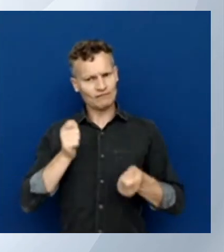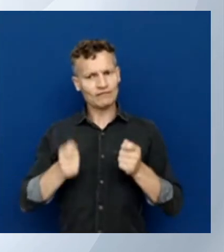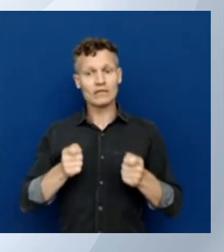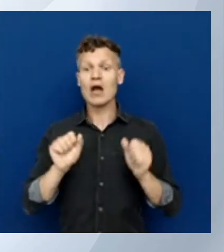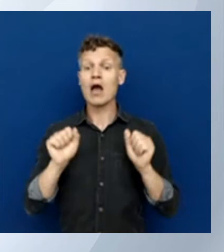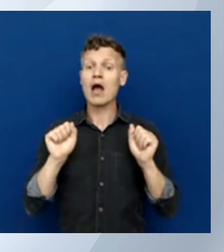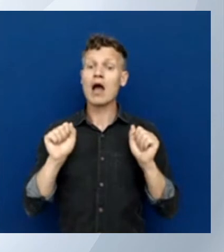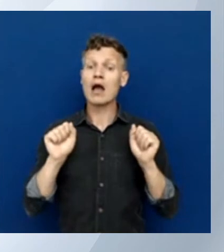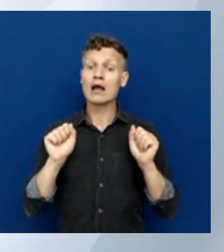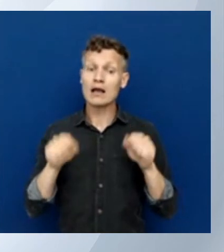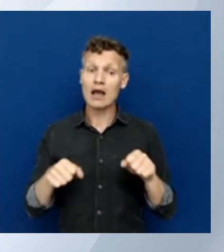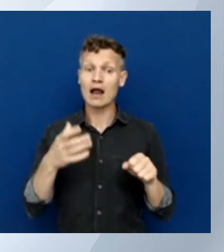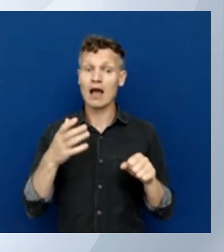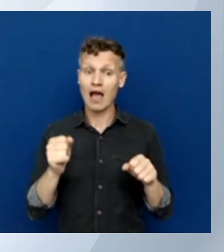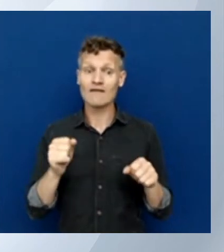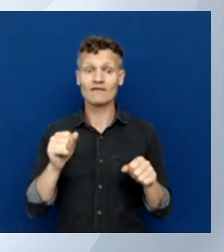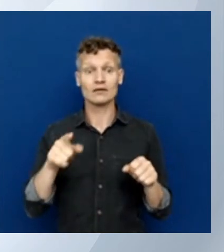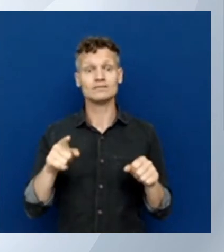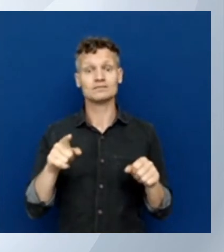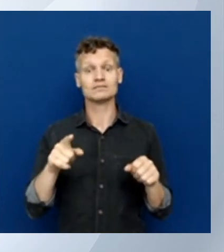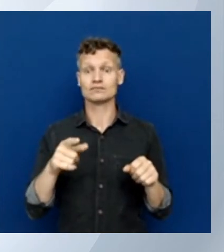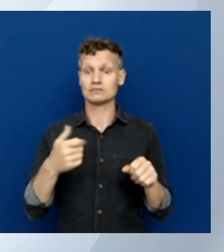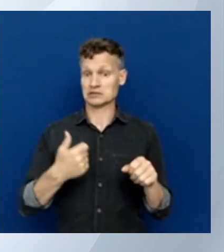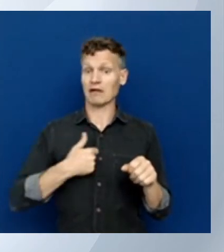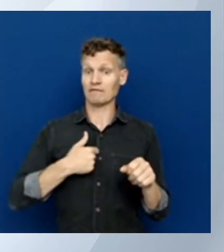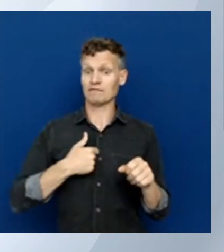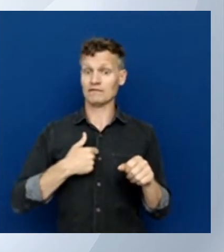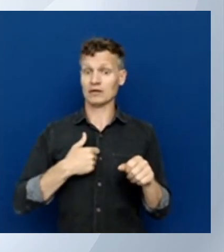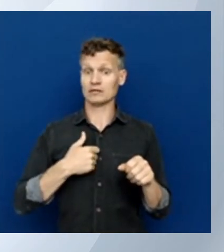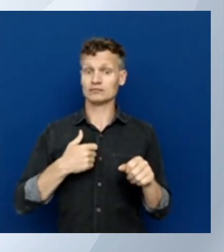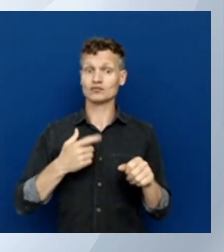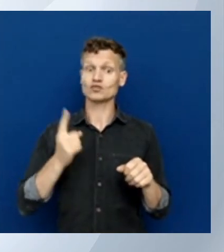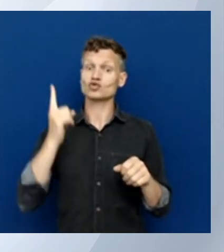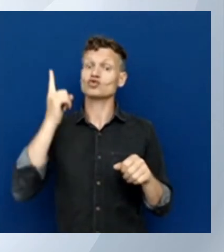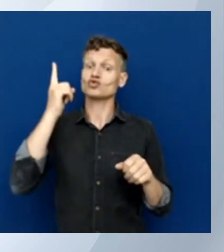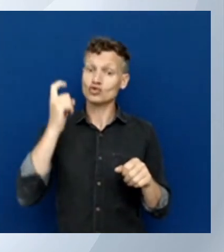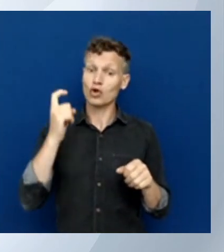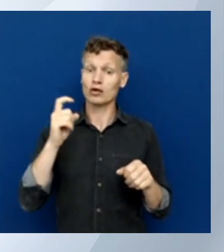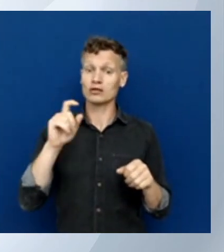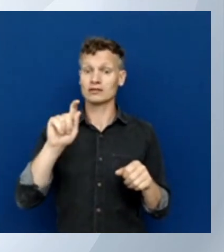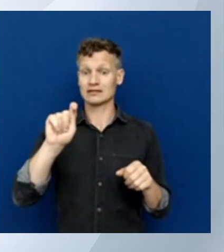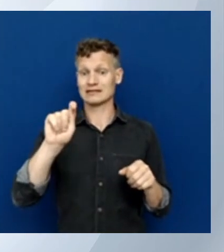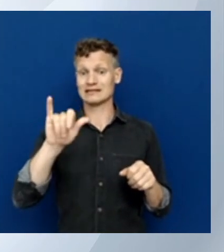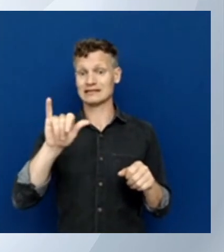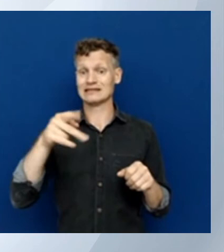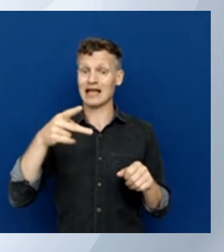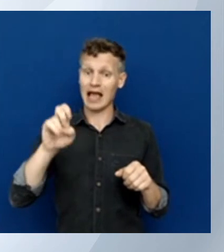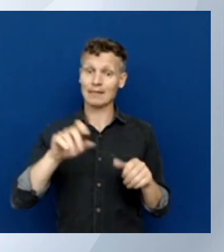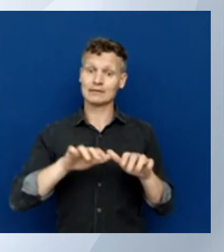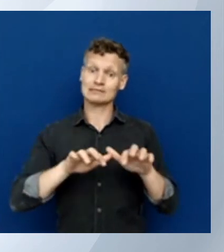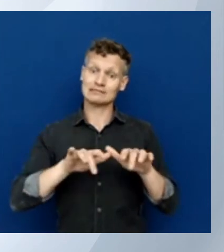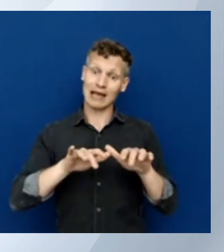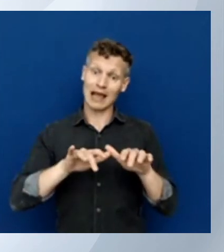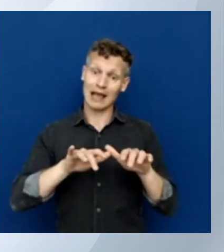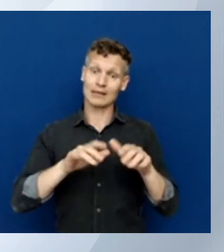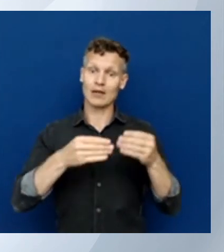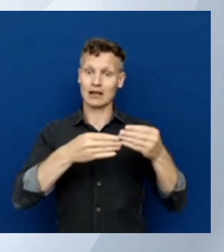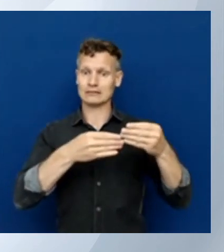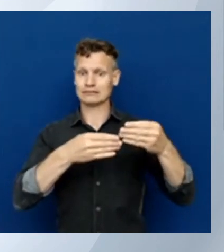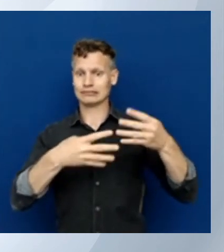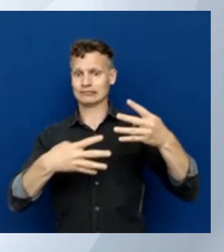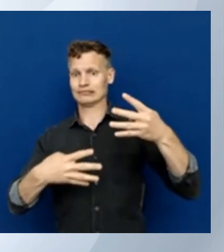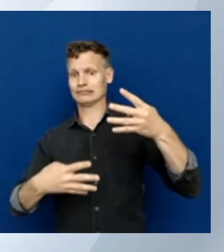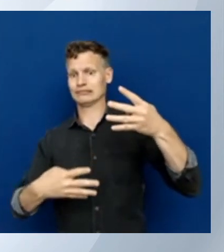resource so it starts with type and here you see I get every resource that I can